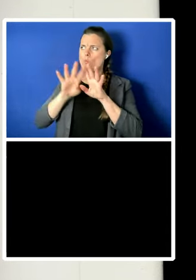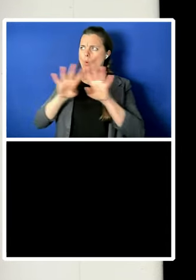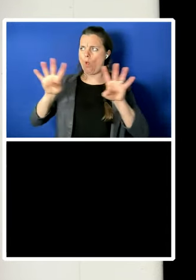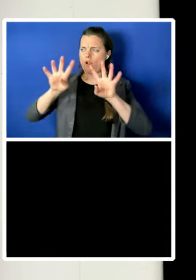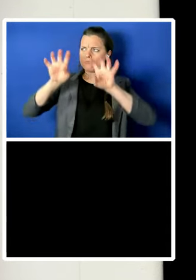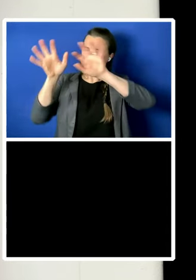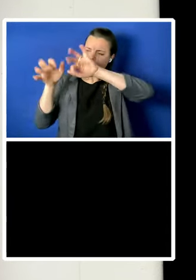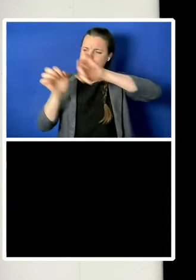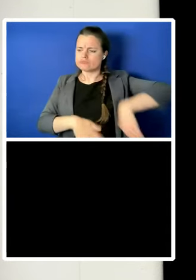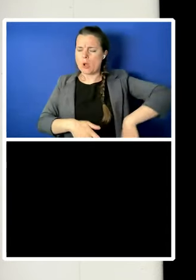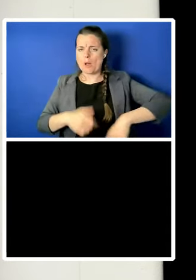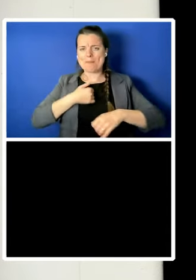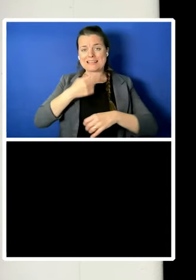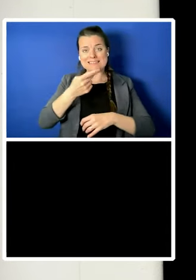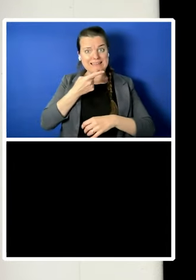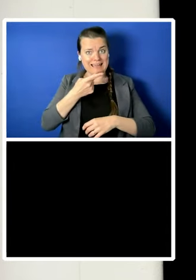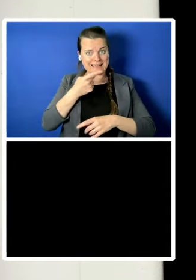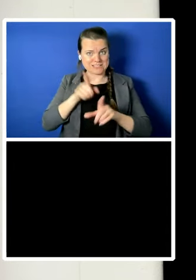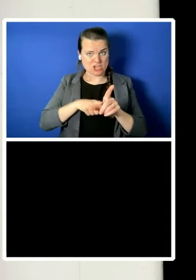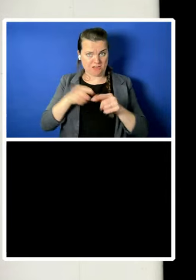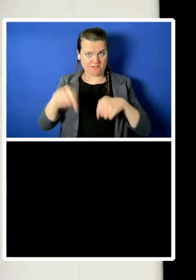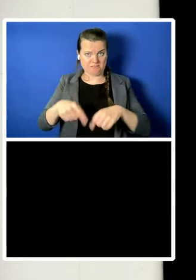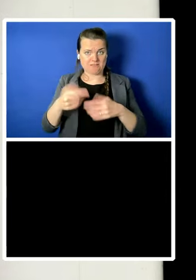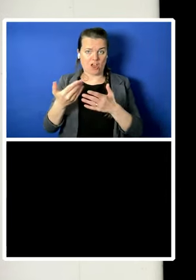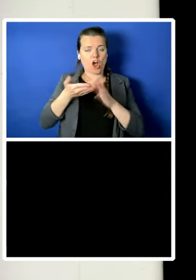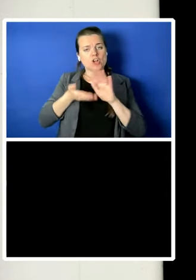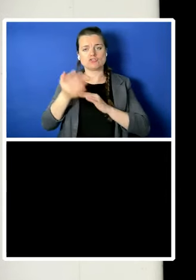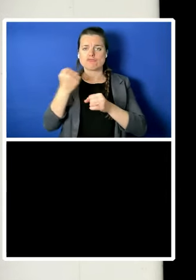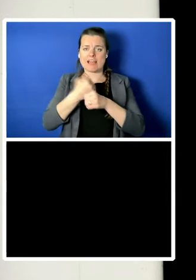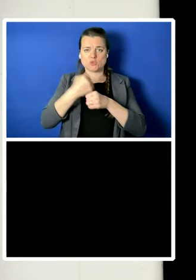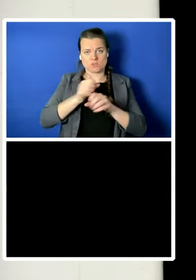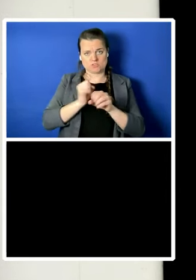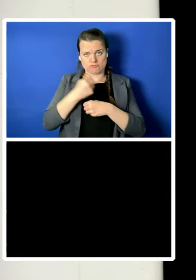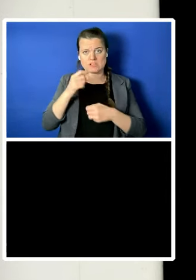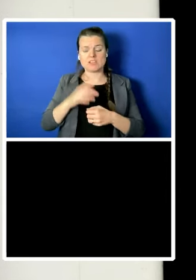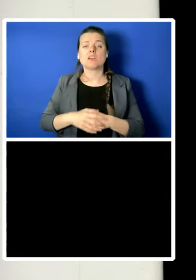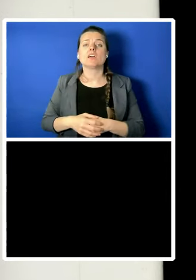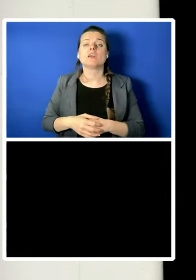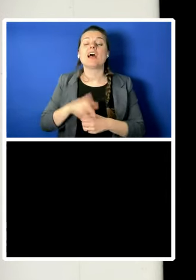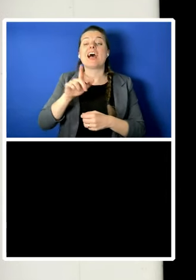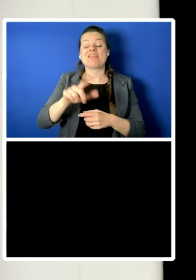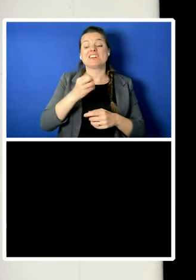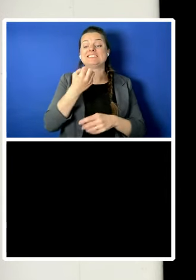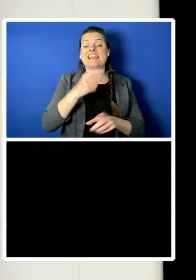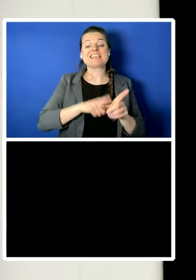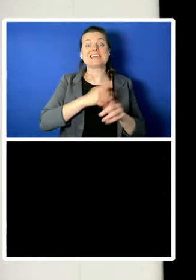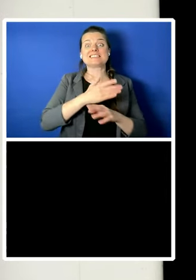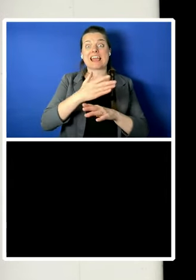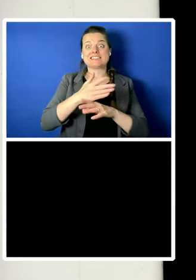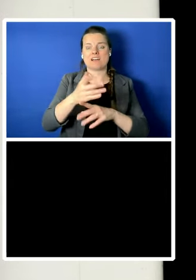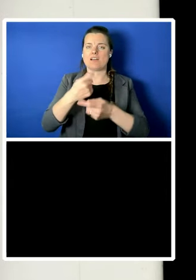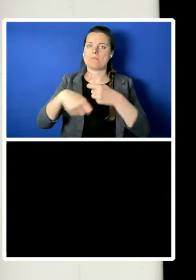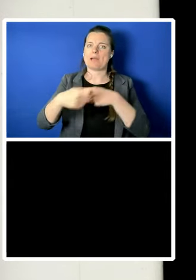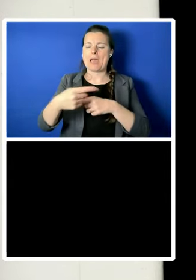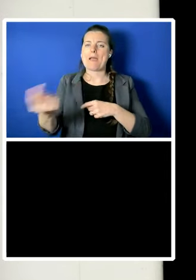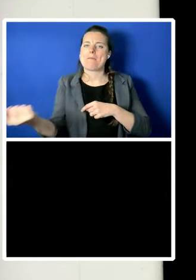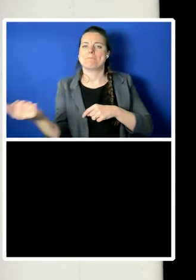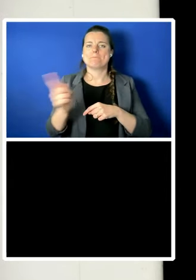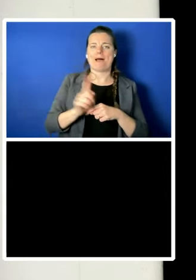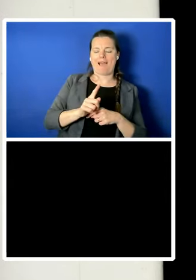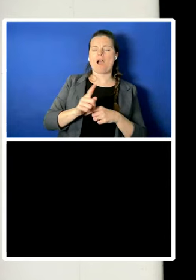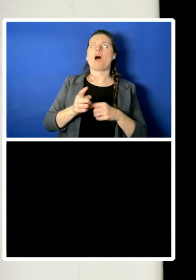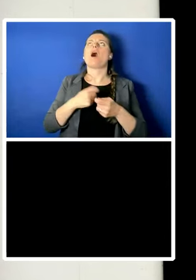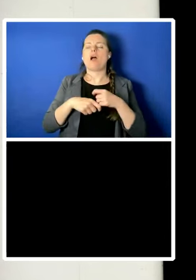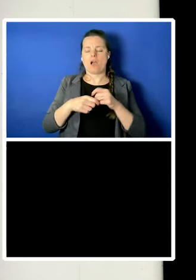And over ten years later, this was also a very important place to me when I was a young director of